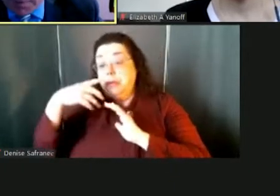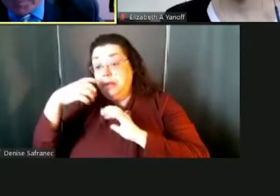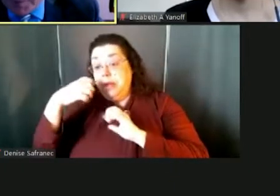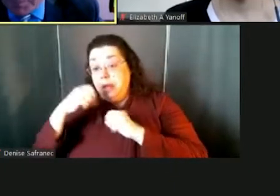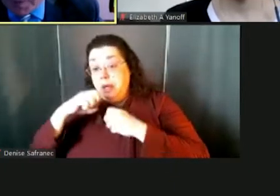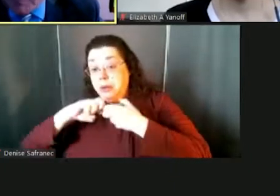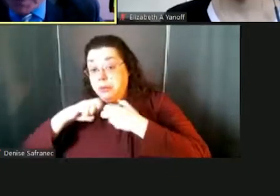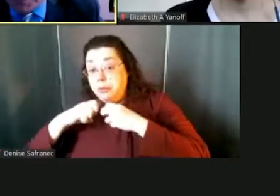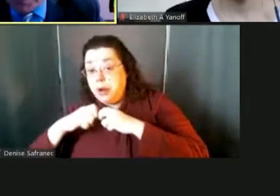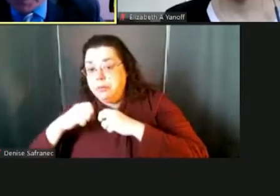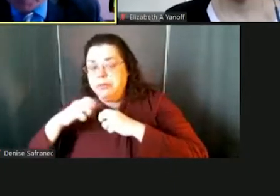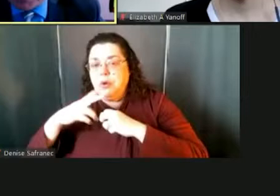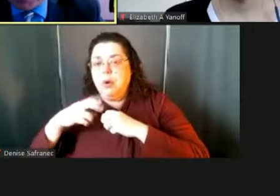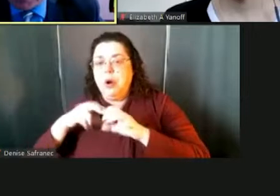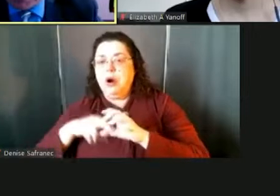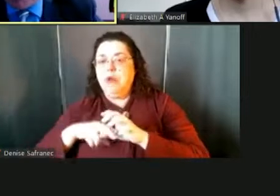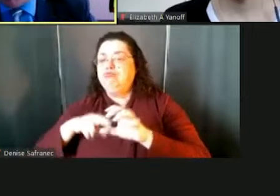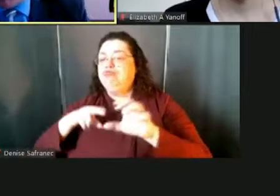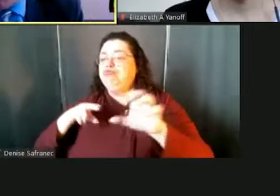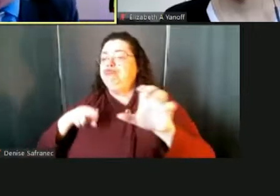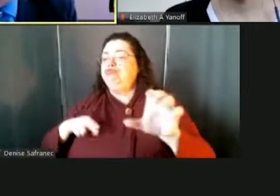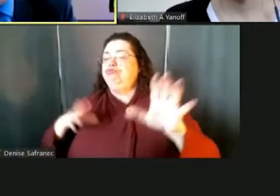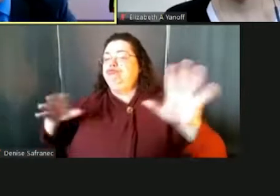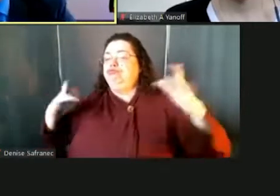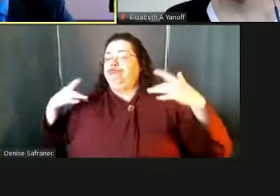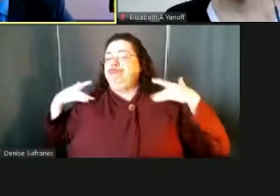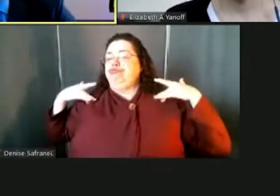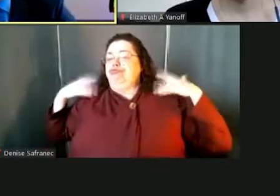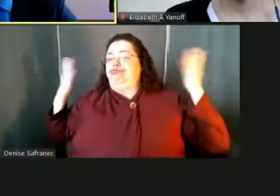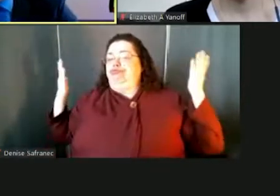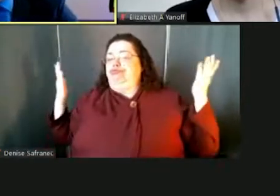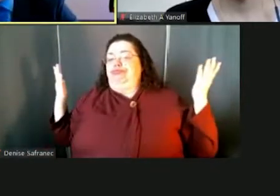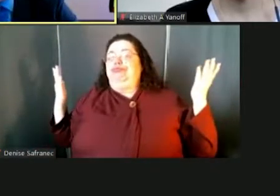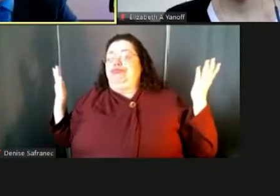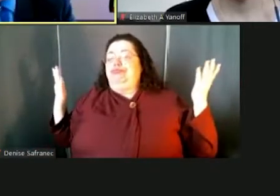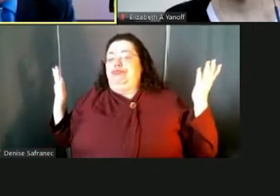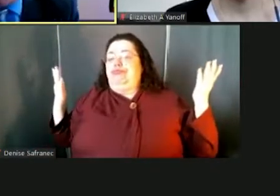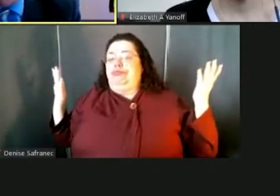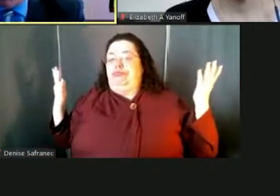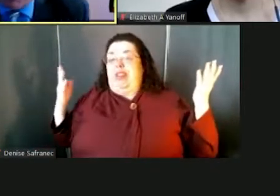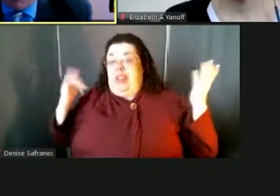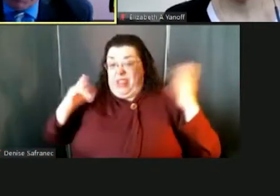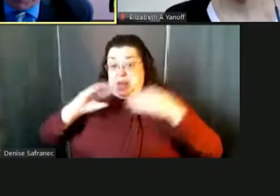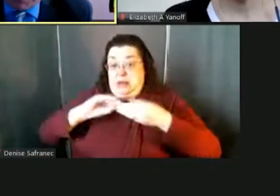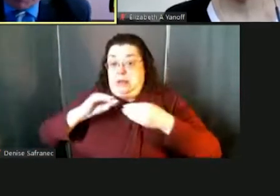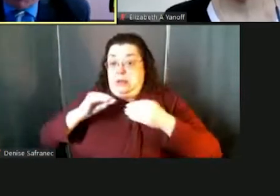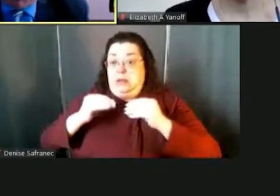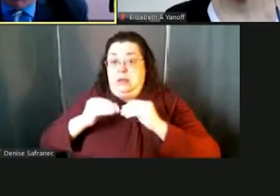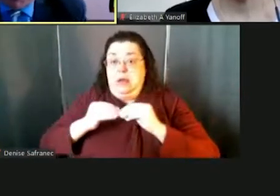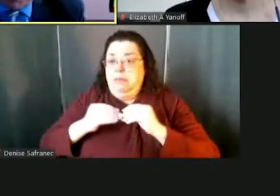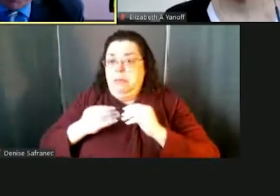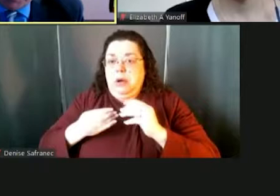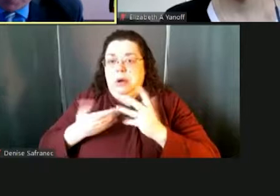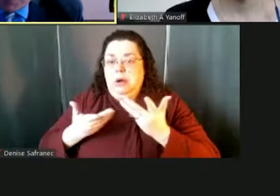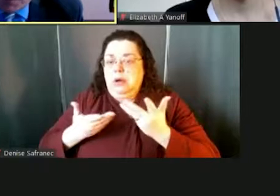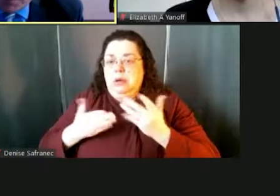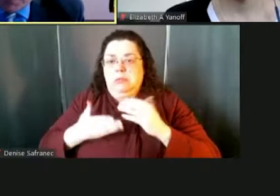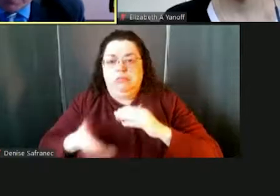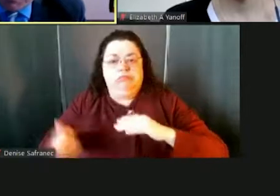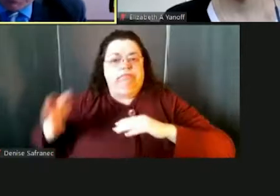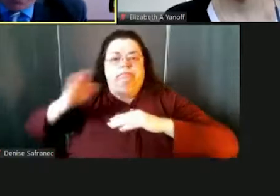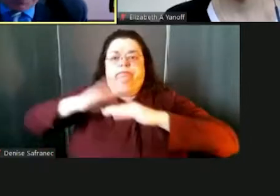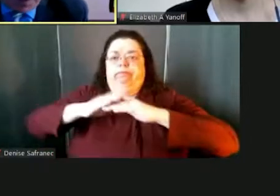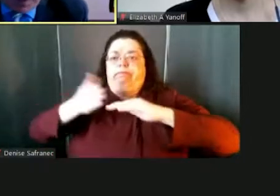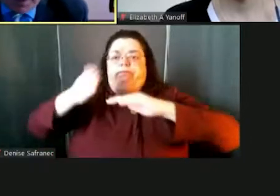concerns that put them at risk has increased significantly since the impact of COVID-19. So we're